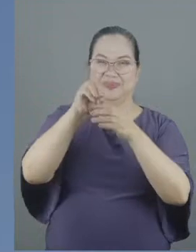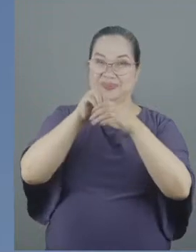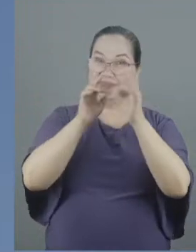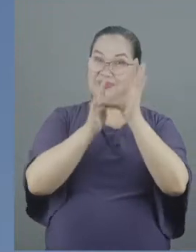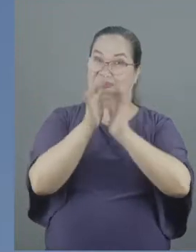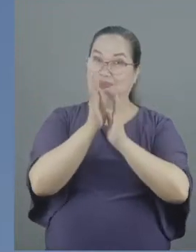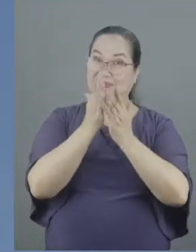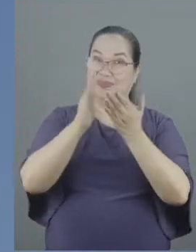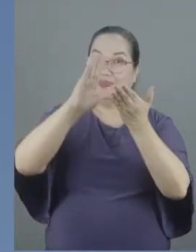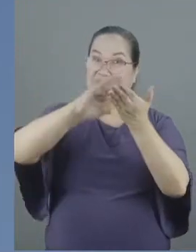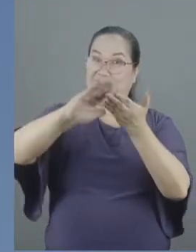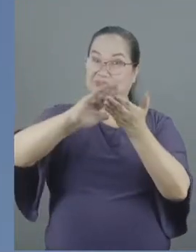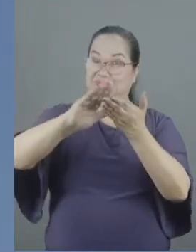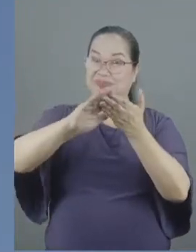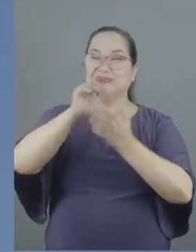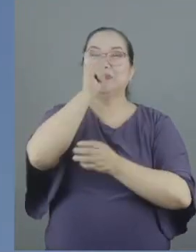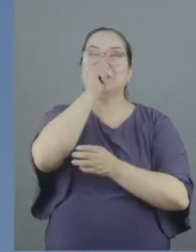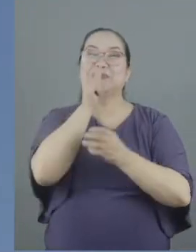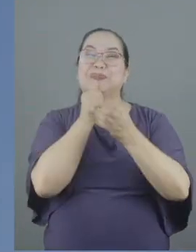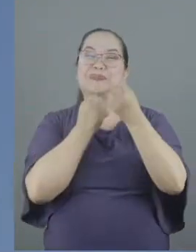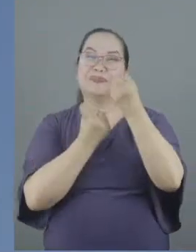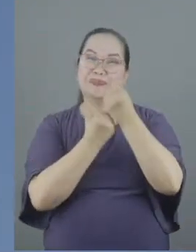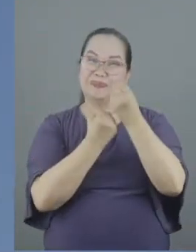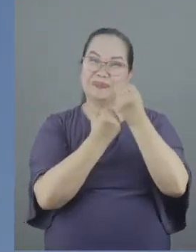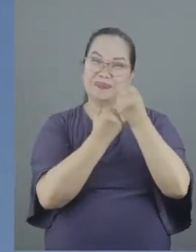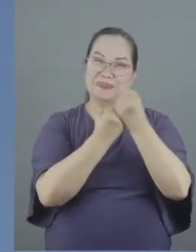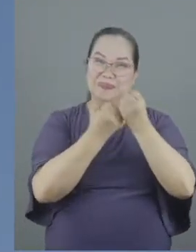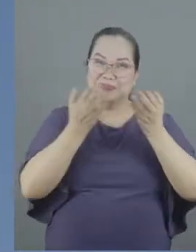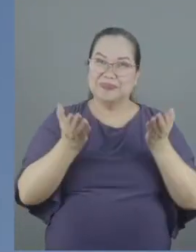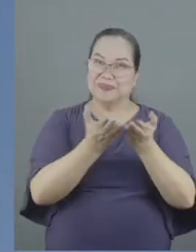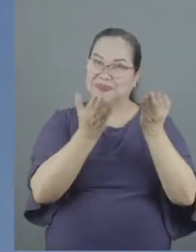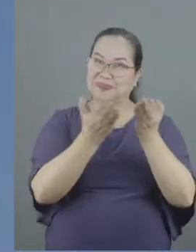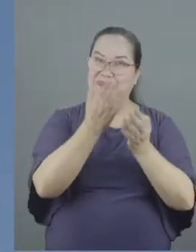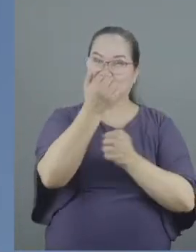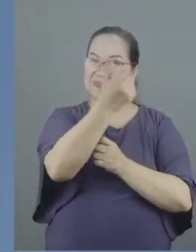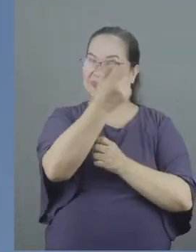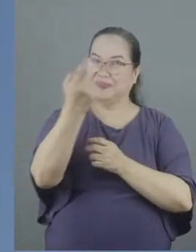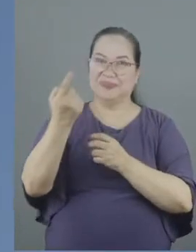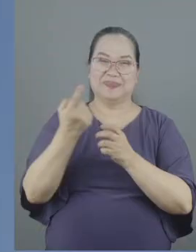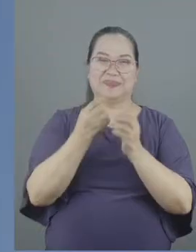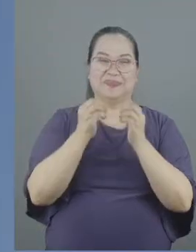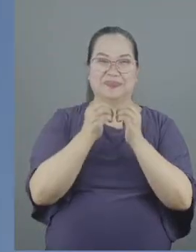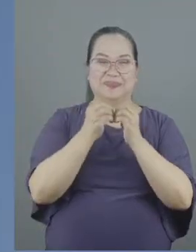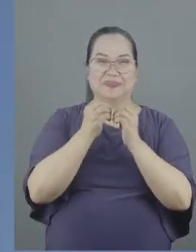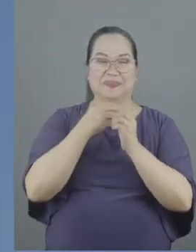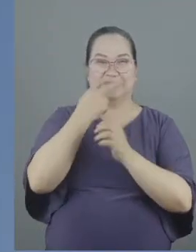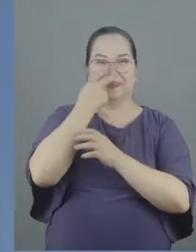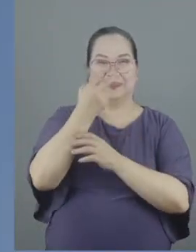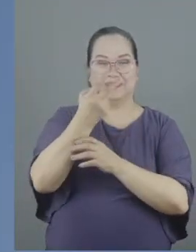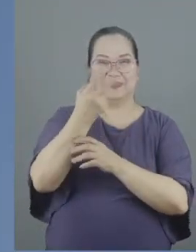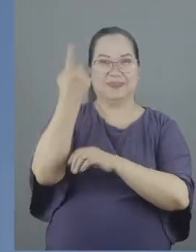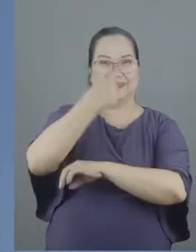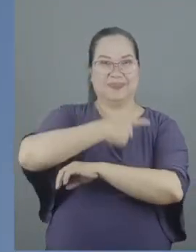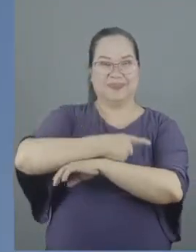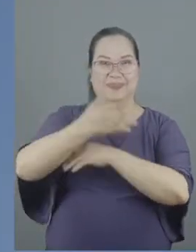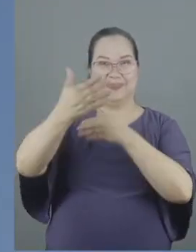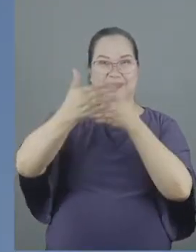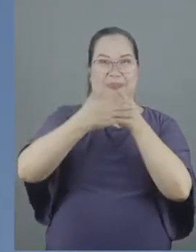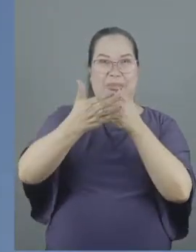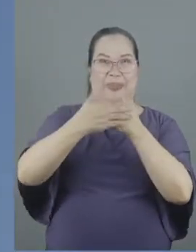Forgiving one another, bearing with one another, encouraging one another, all the more as we see the day drawing near.